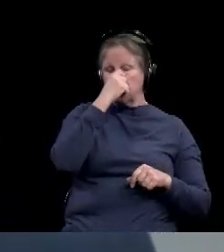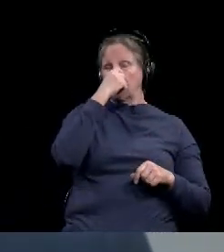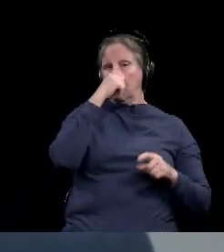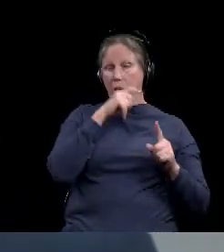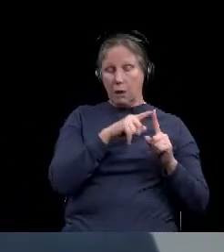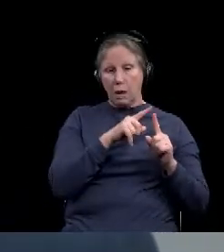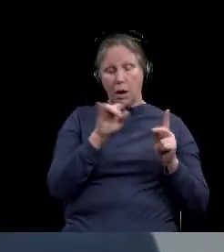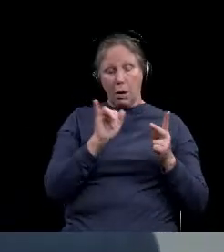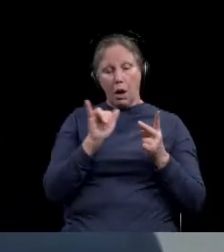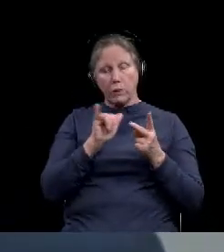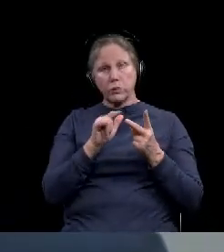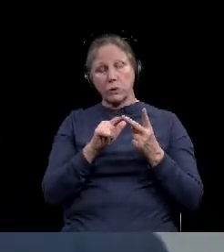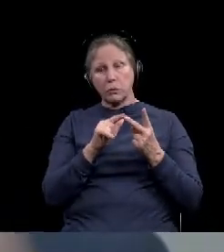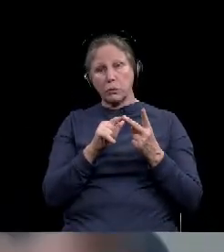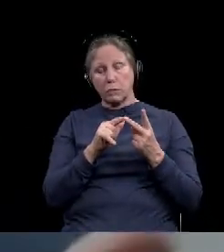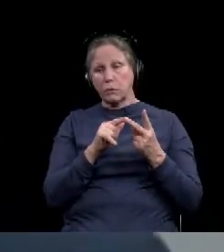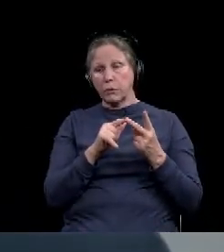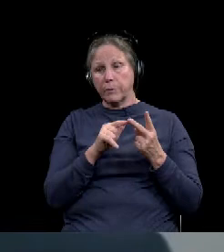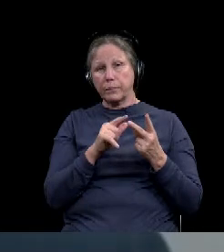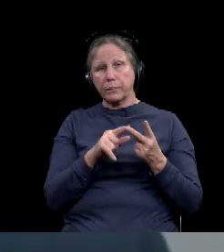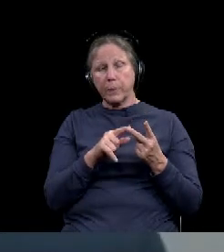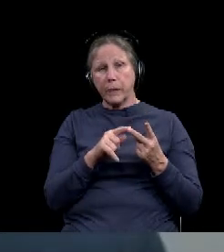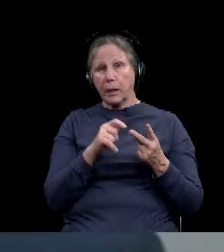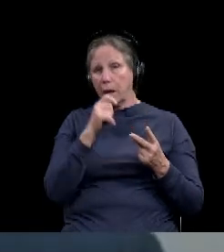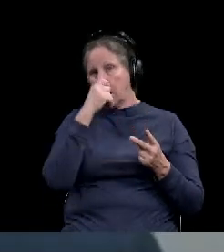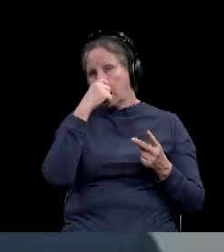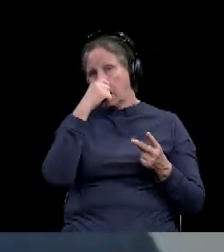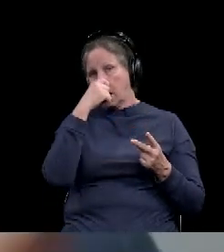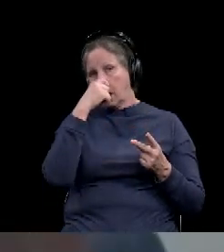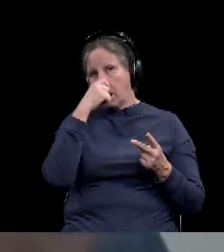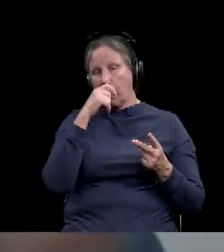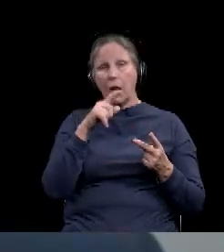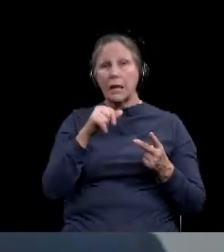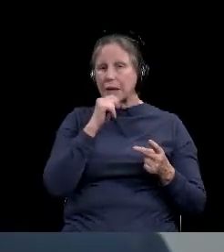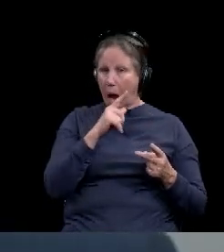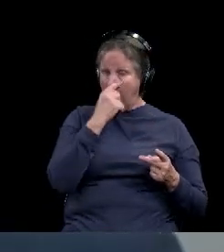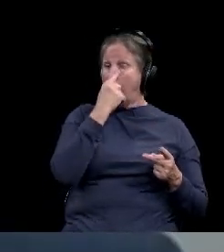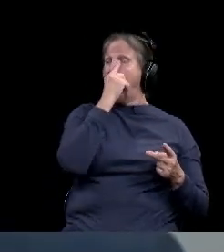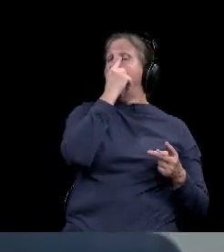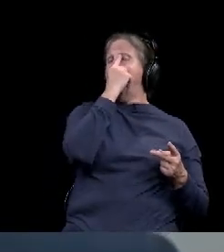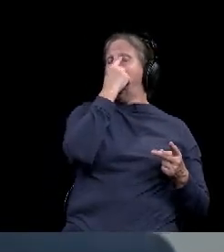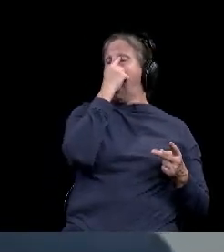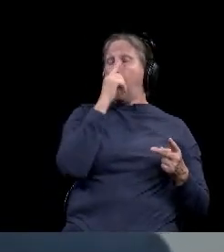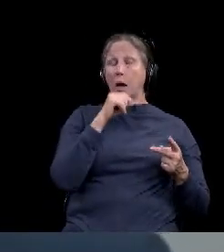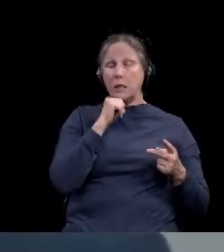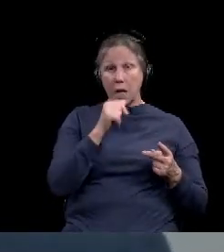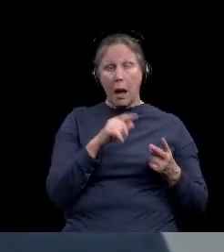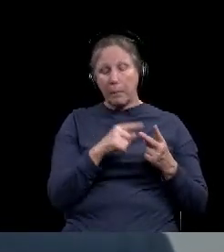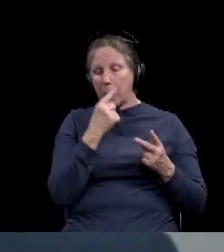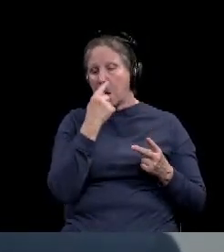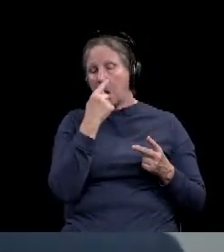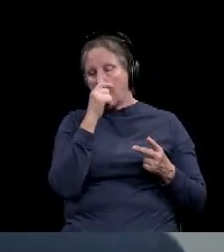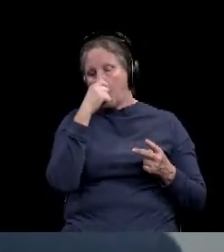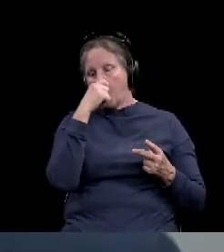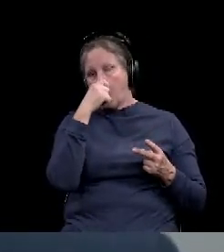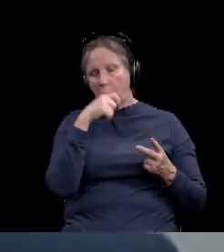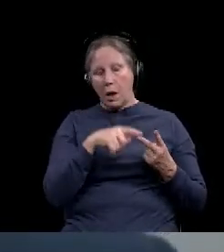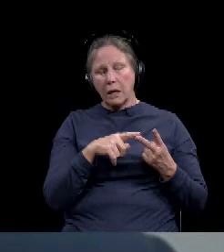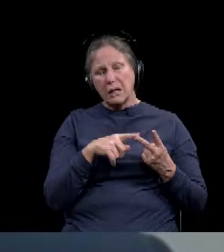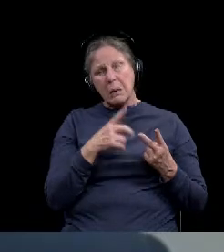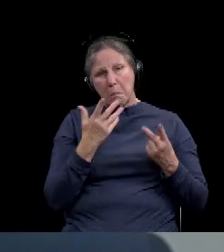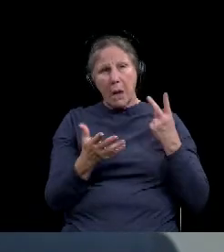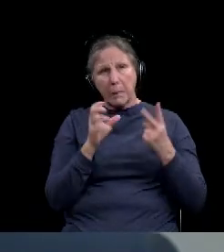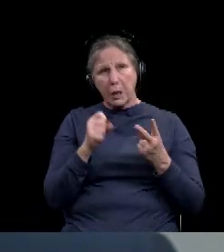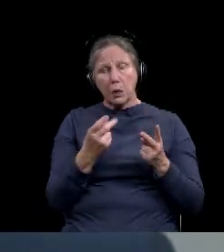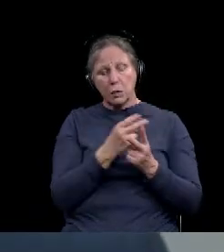be used for what we call a nasal mid-turbinate, where they don't go as far back in the nose. Um, I, it's